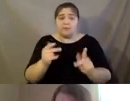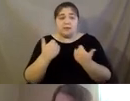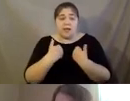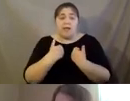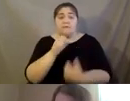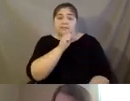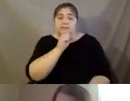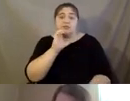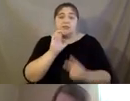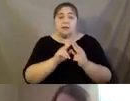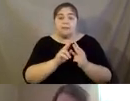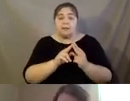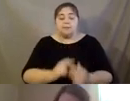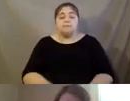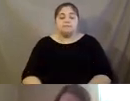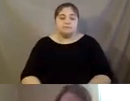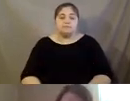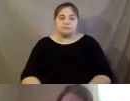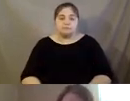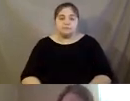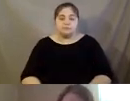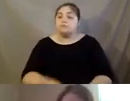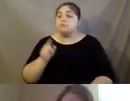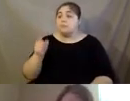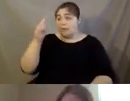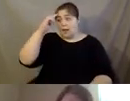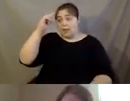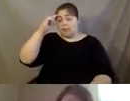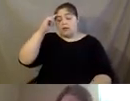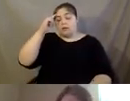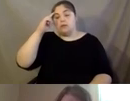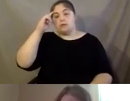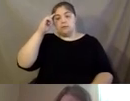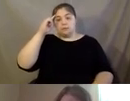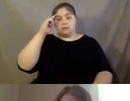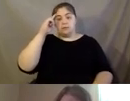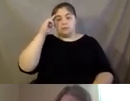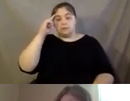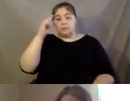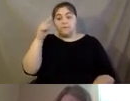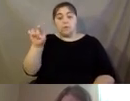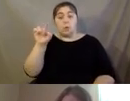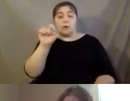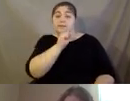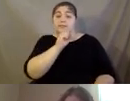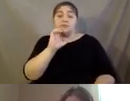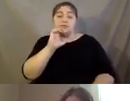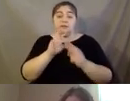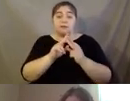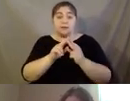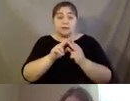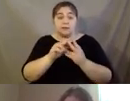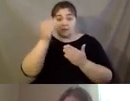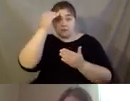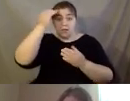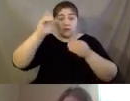And I think if we could kind of piggyback on that a little bit, as far as the senior companions being a little bit tech savvy, that's